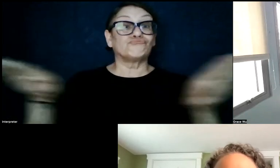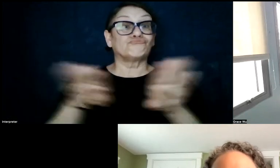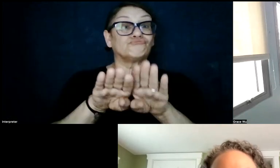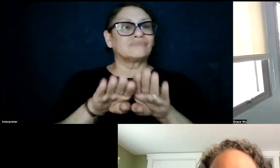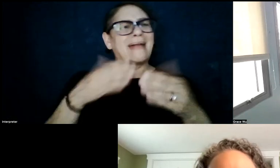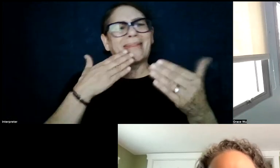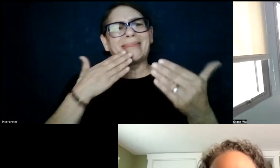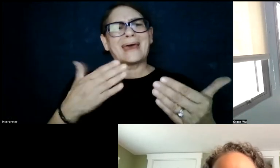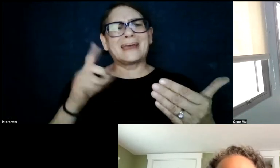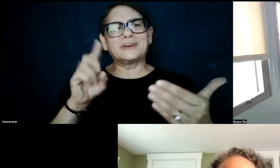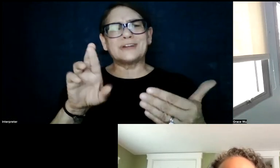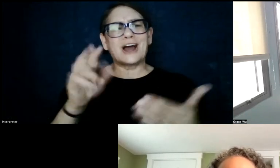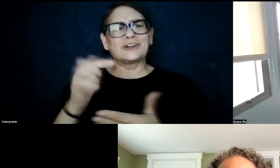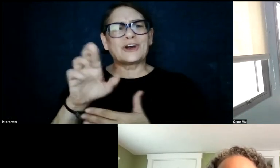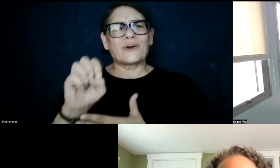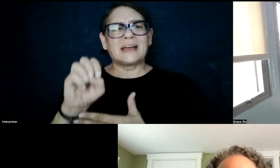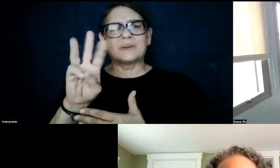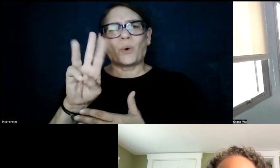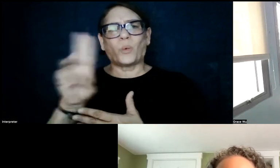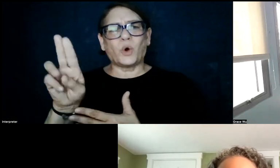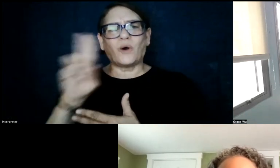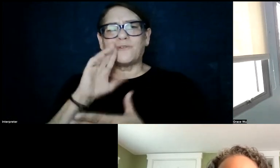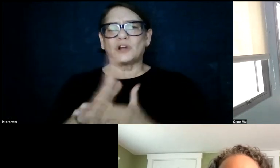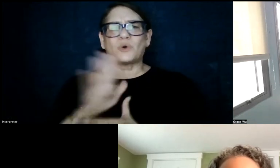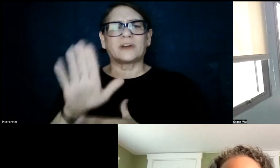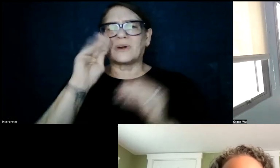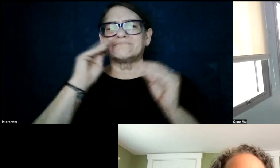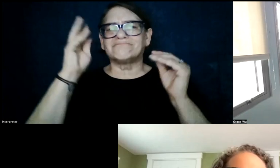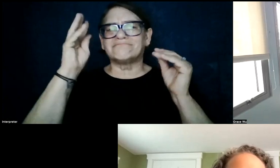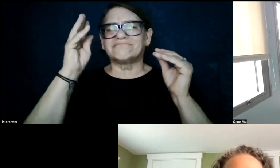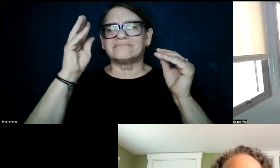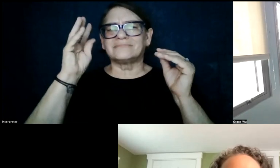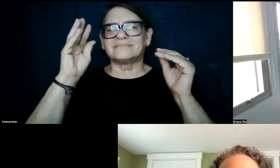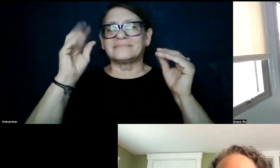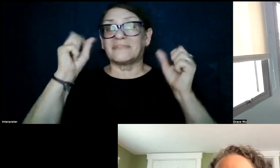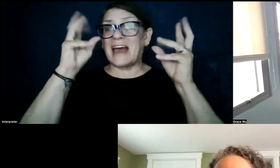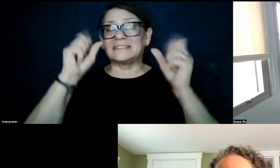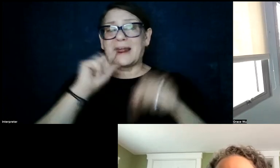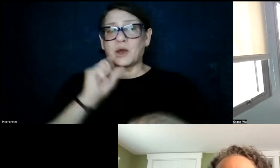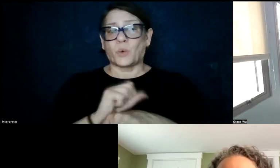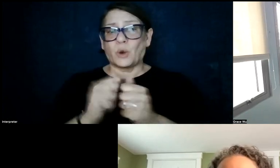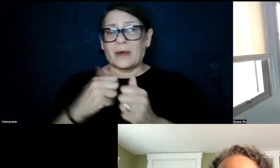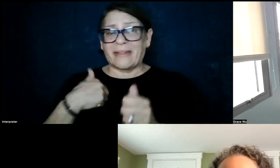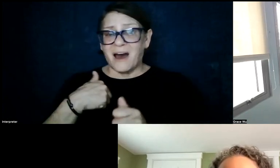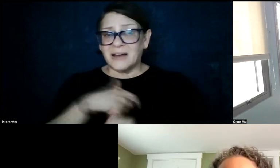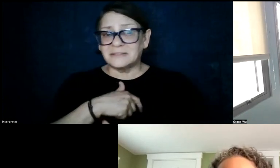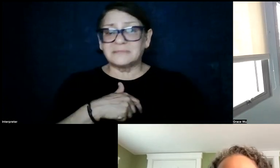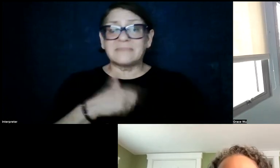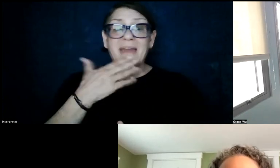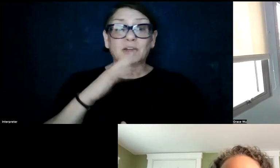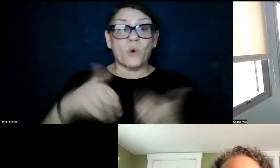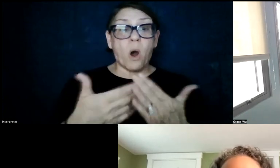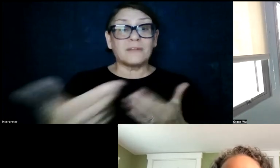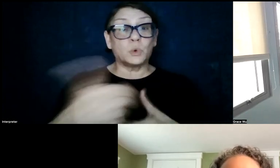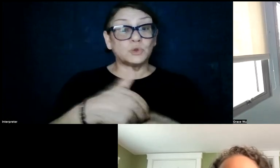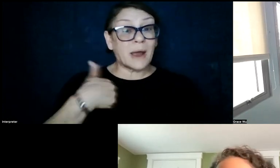thank you, Dr. Grace Wu, for sharing all of this really fascinating work with us. Thanks to all of you who joined us today. We're thrilled